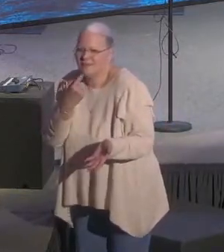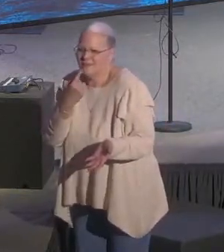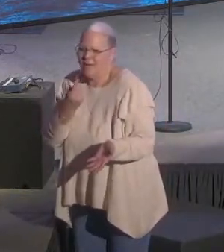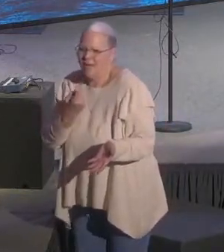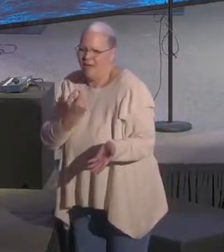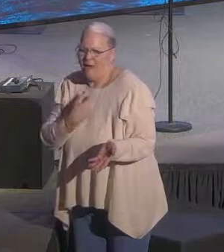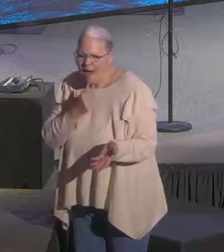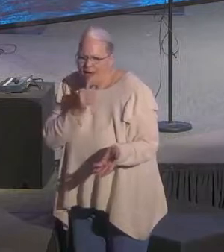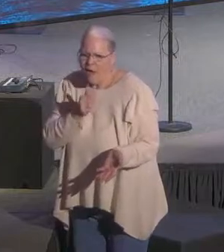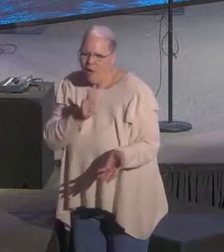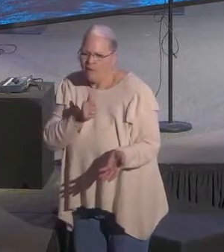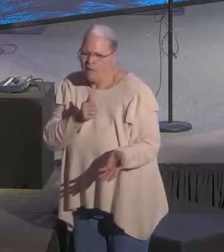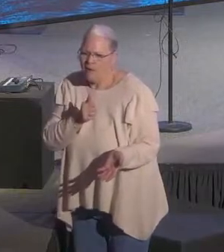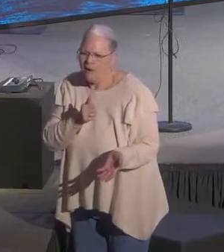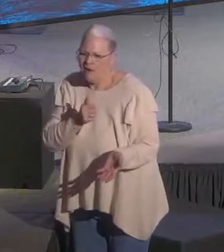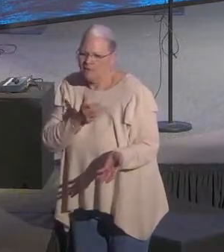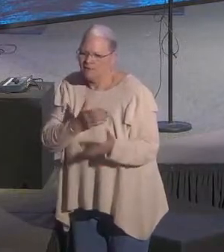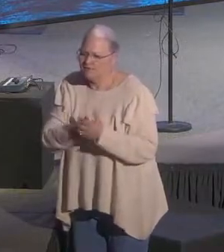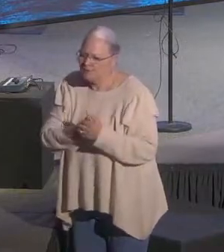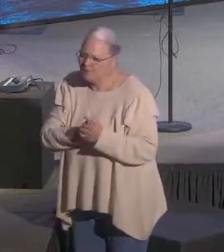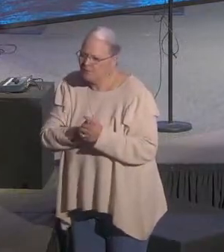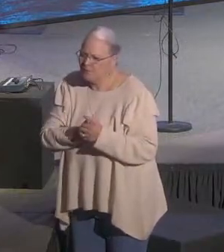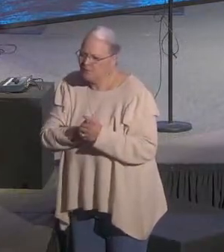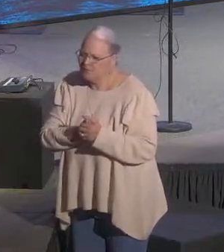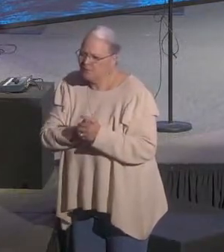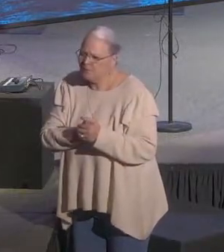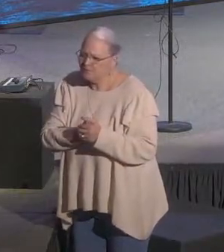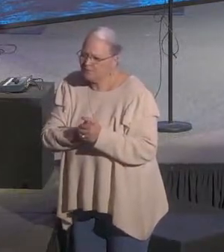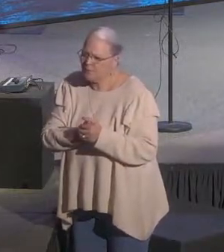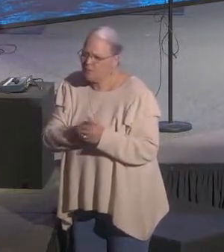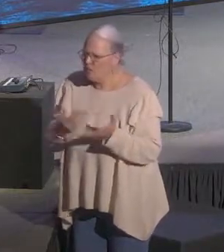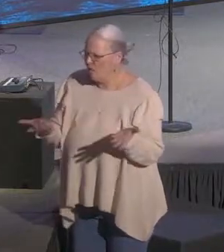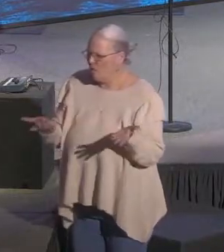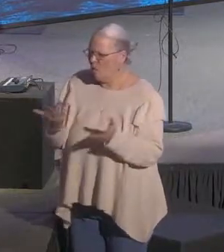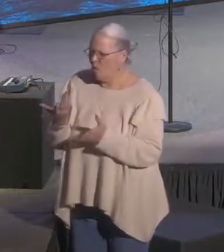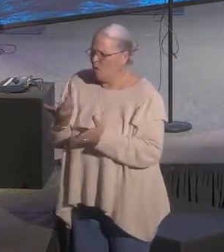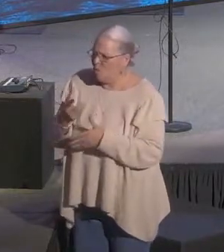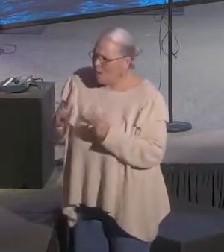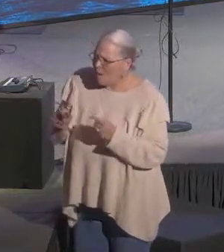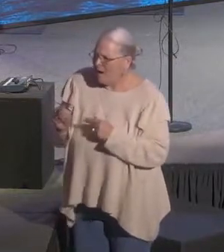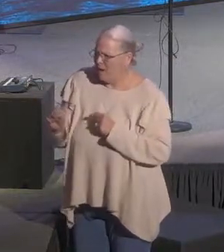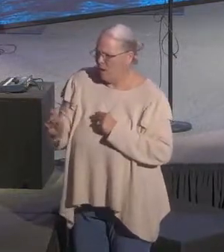his disciples and he's saying this to us right now. But what about you?